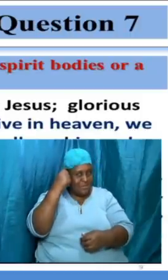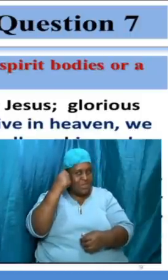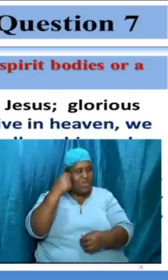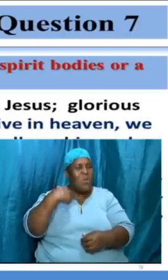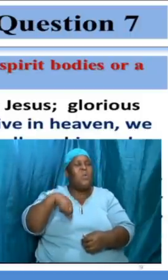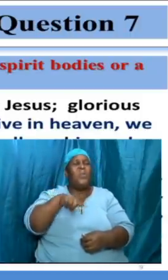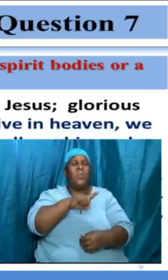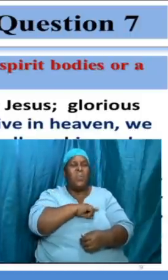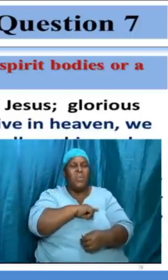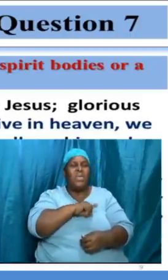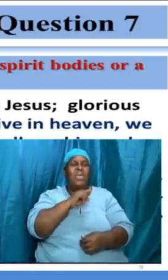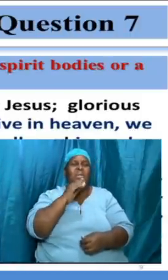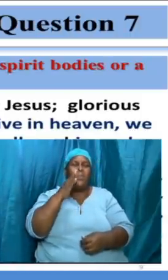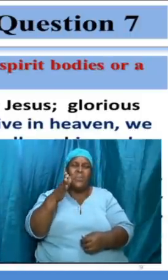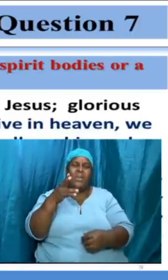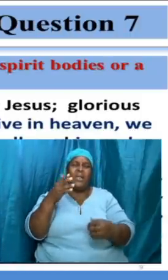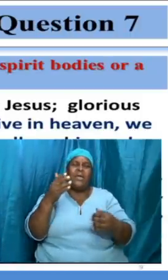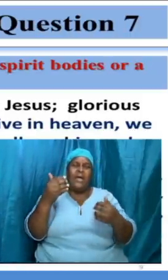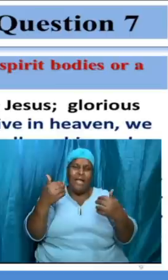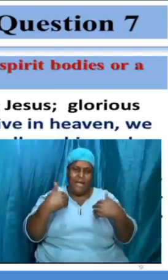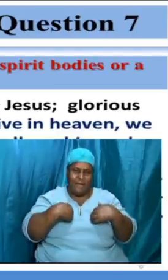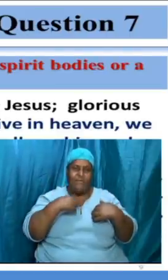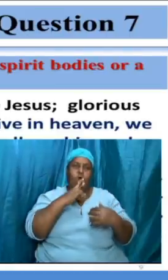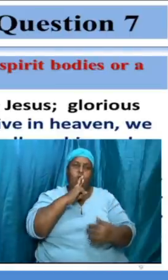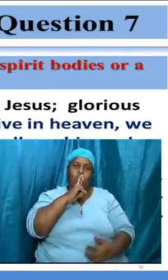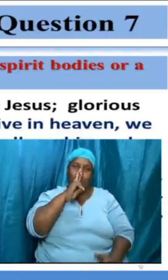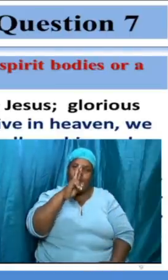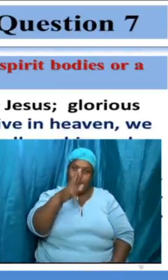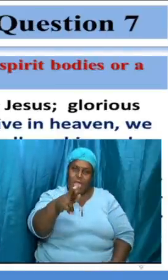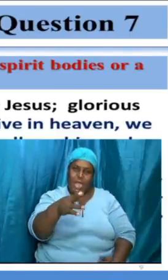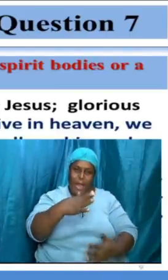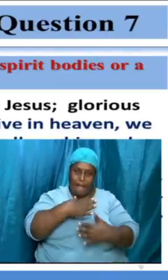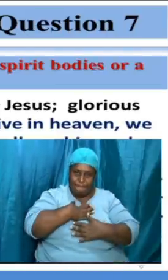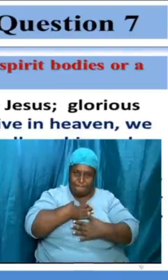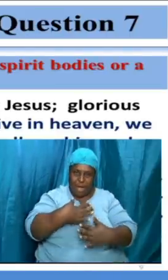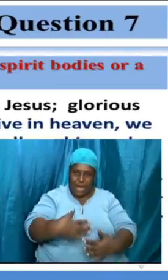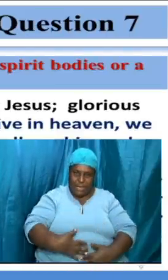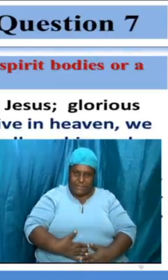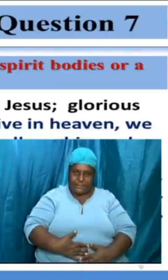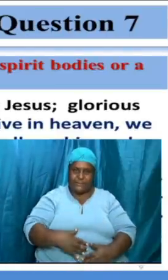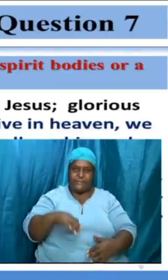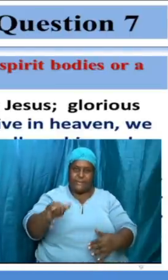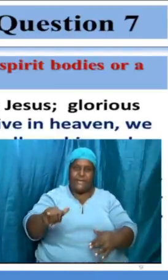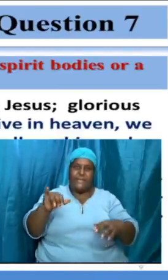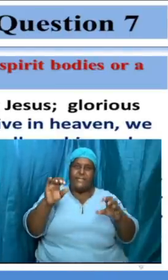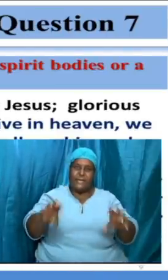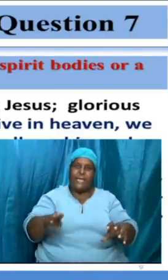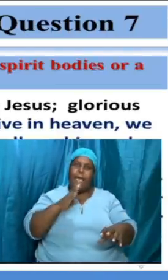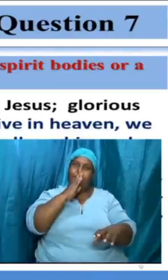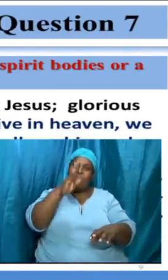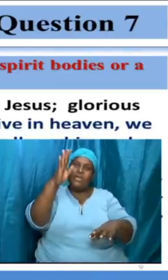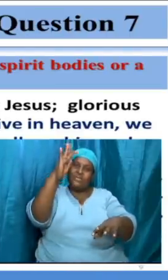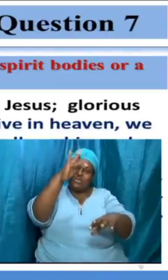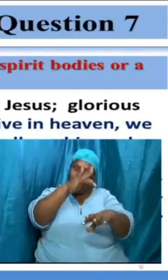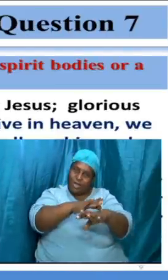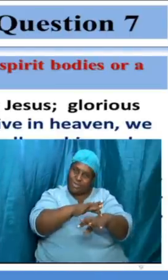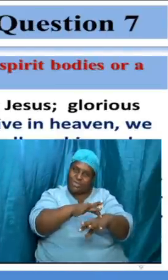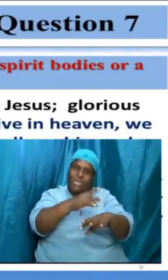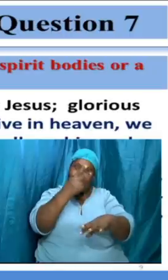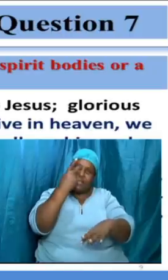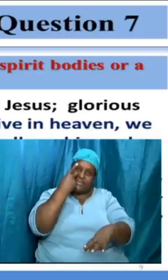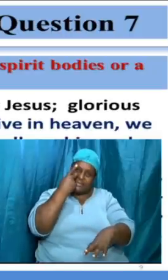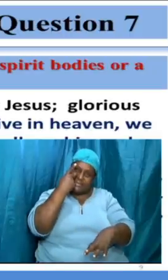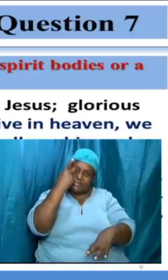real bodies bodies that can be touched bodies that we can see